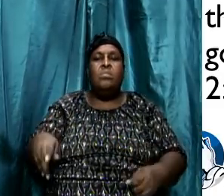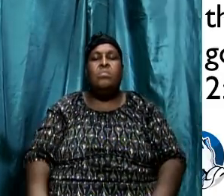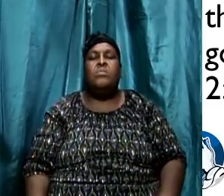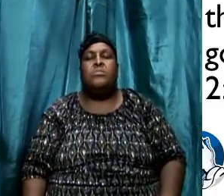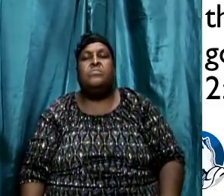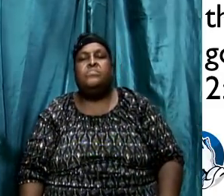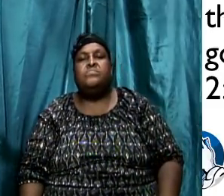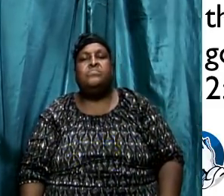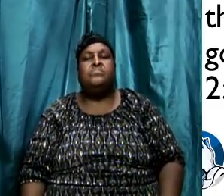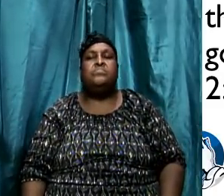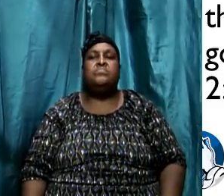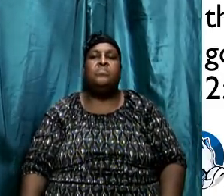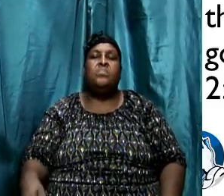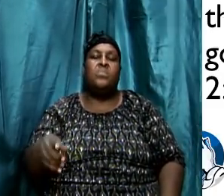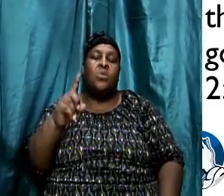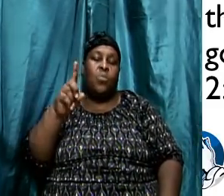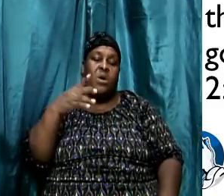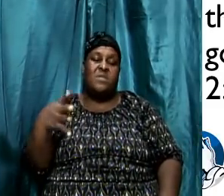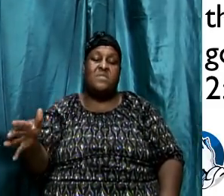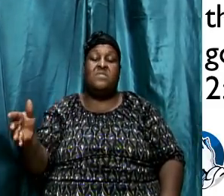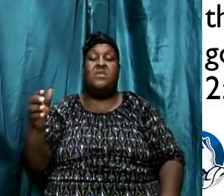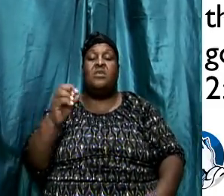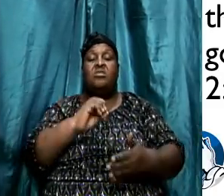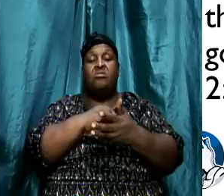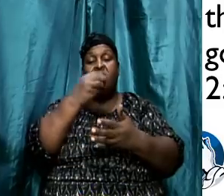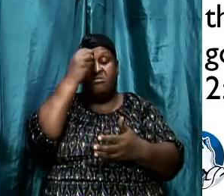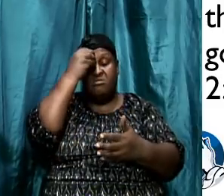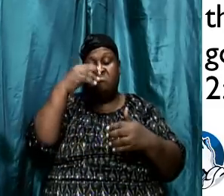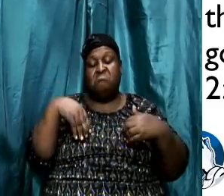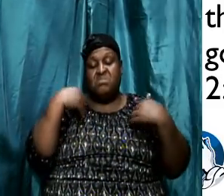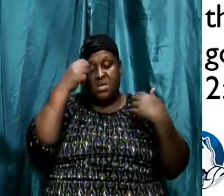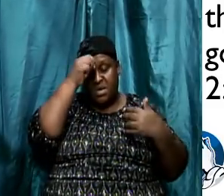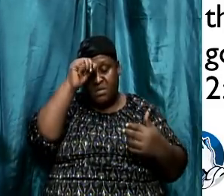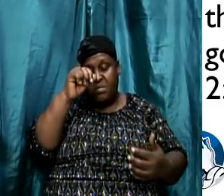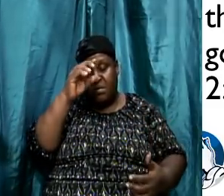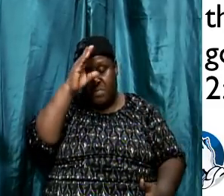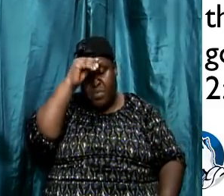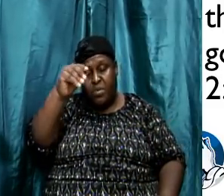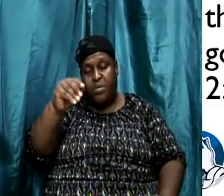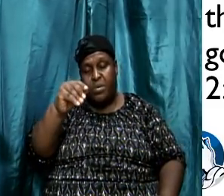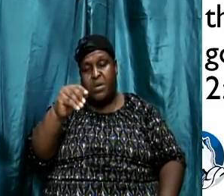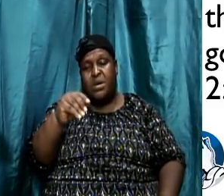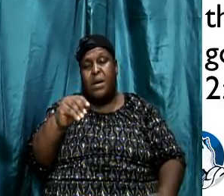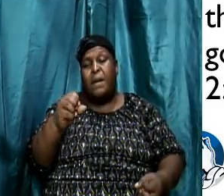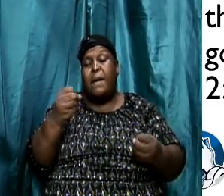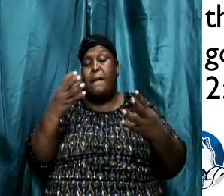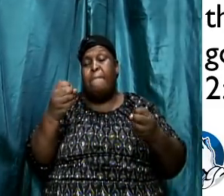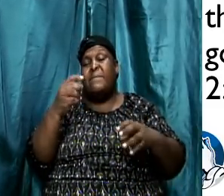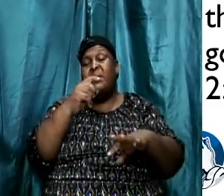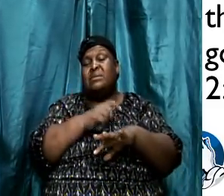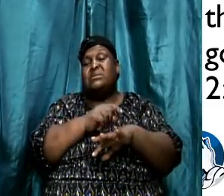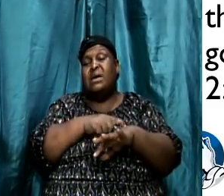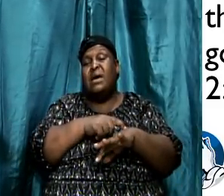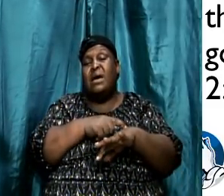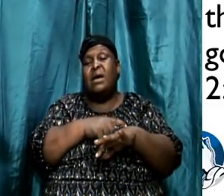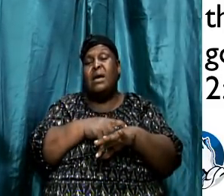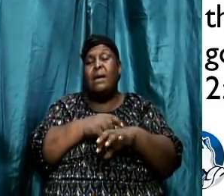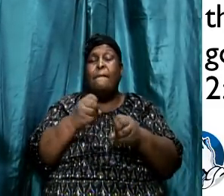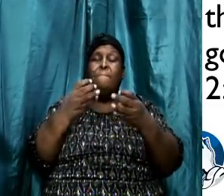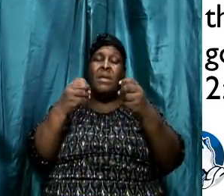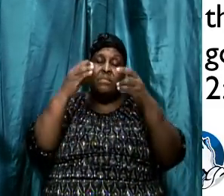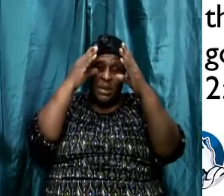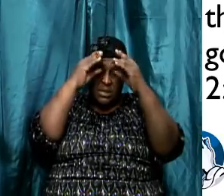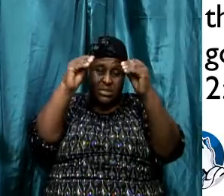one of the things I learned as a young boy, and I've heard it said many times by many teachers,